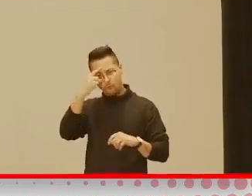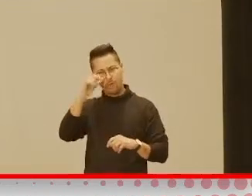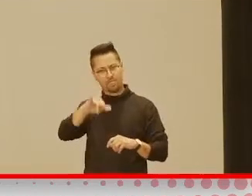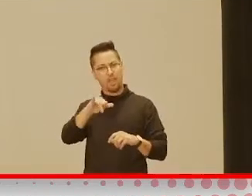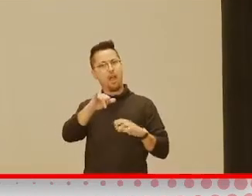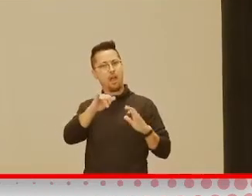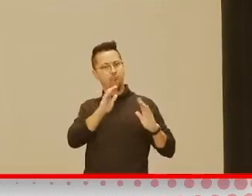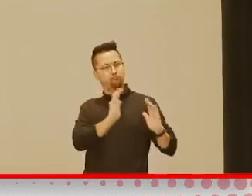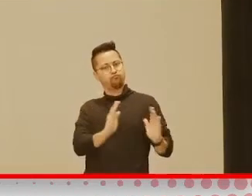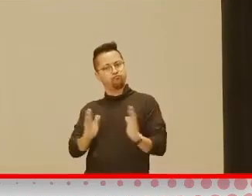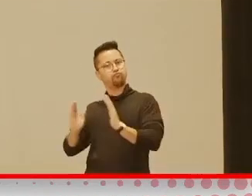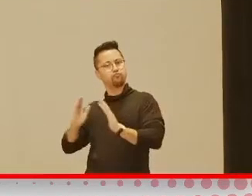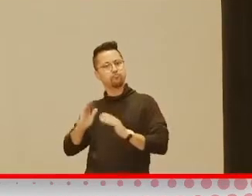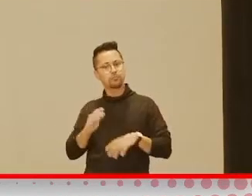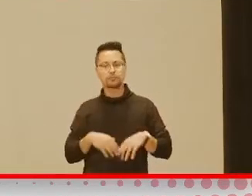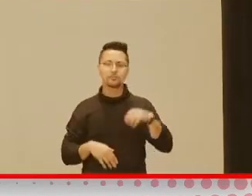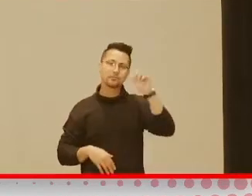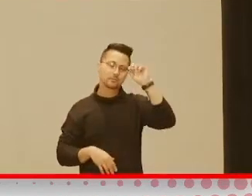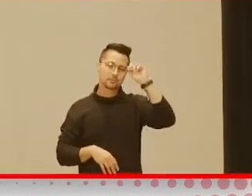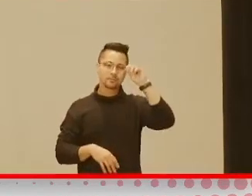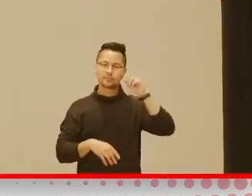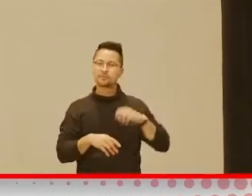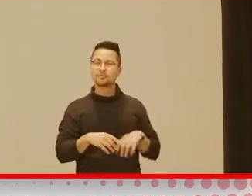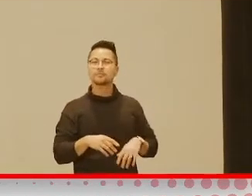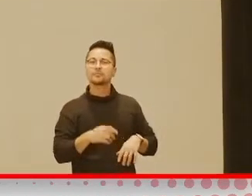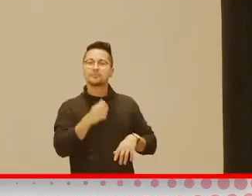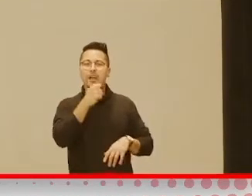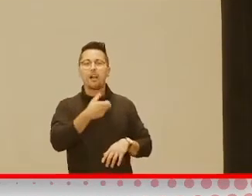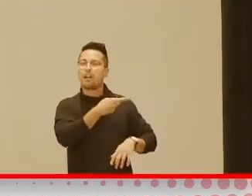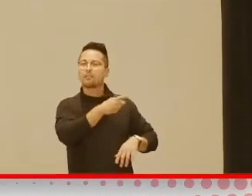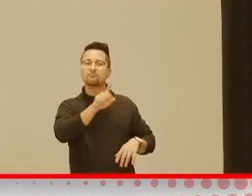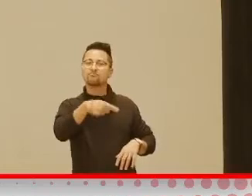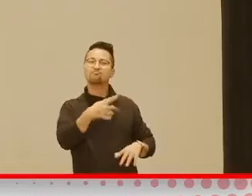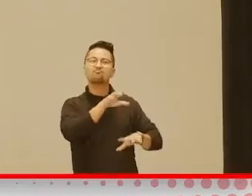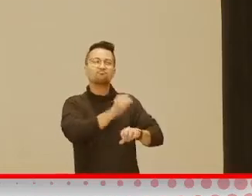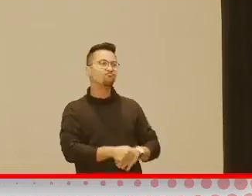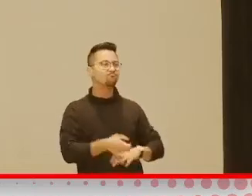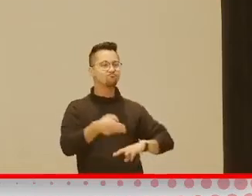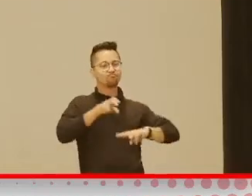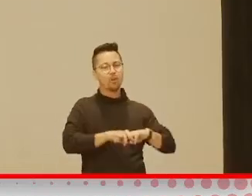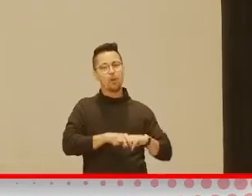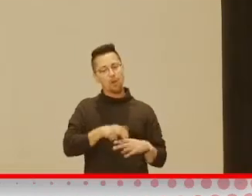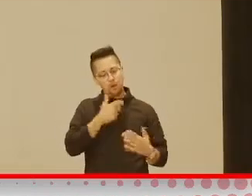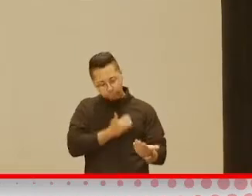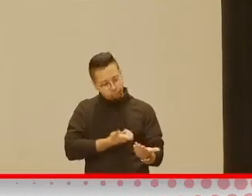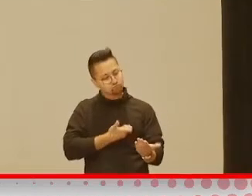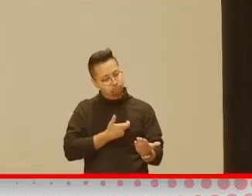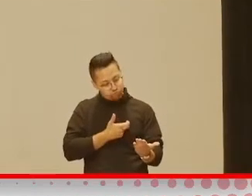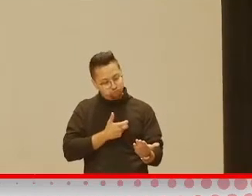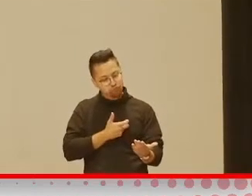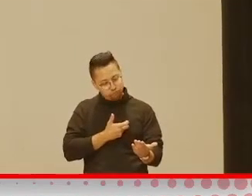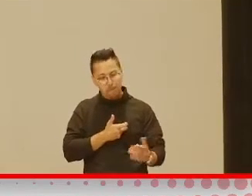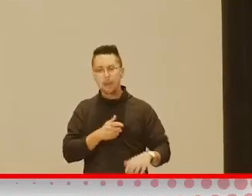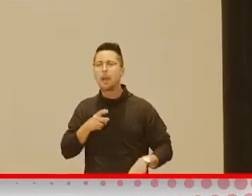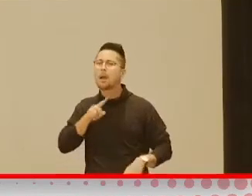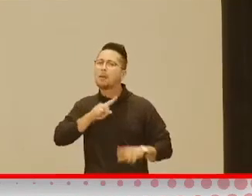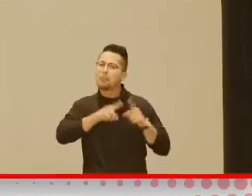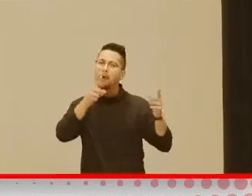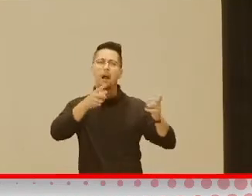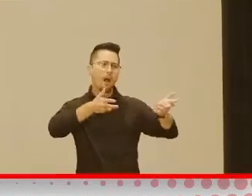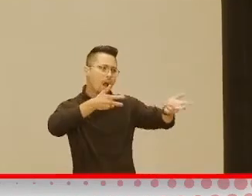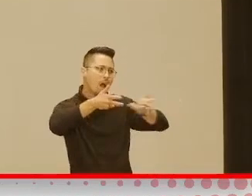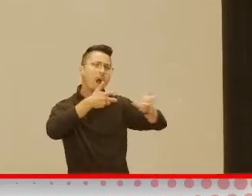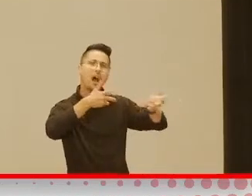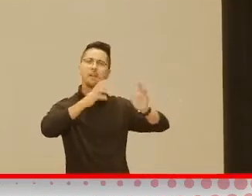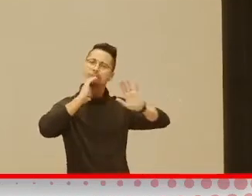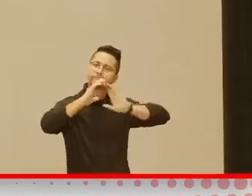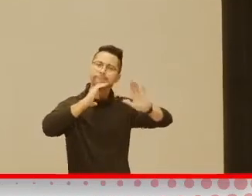routine, part of what they're doing. So they used to not just sitting and watching a screen and learning from that, but learning to engage in conversation with